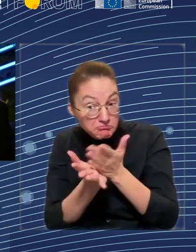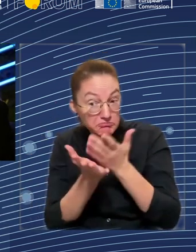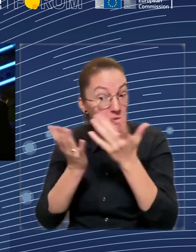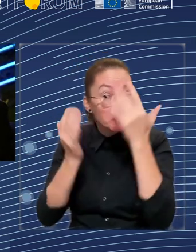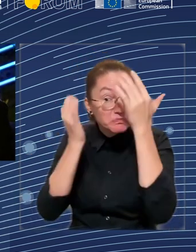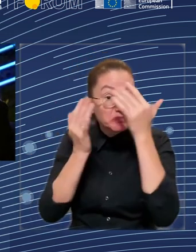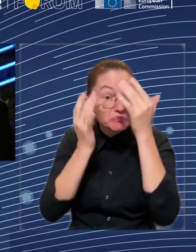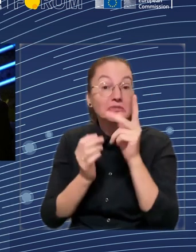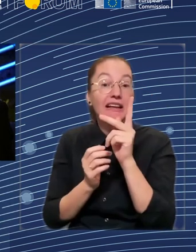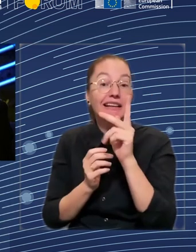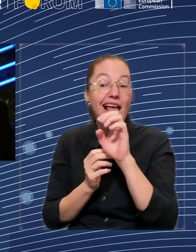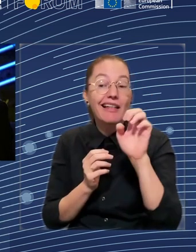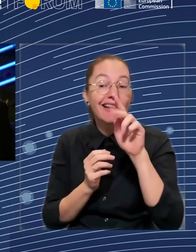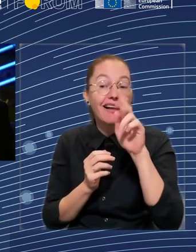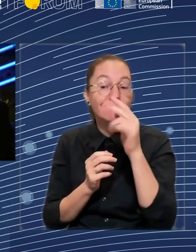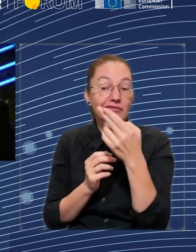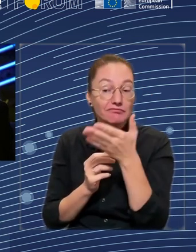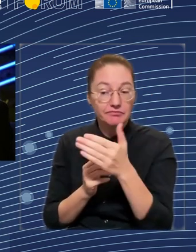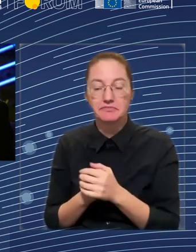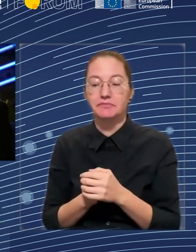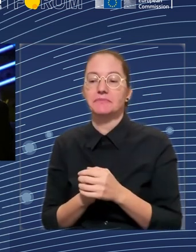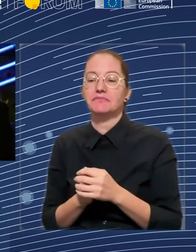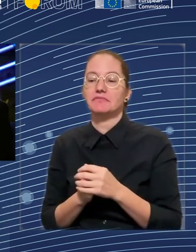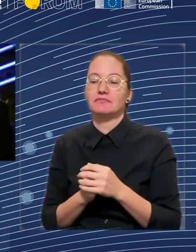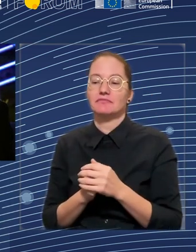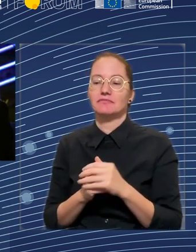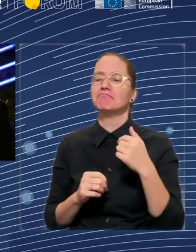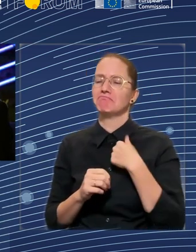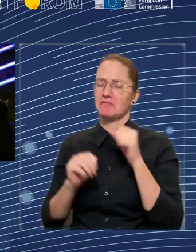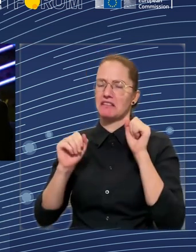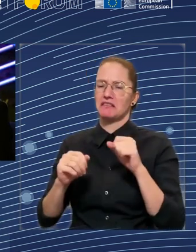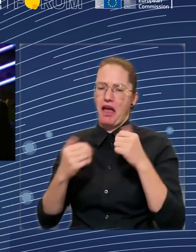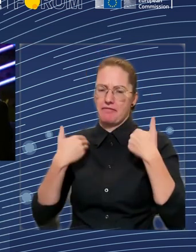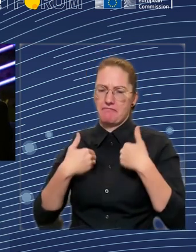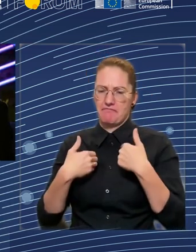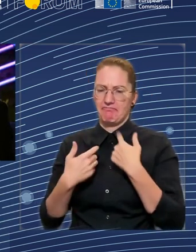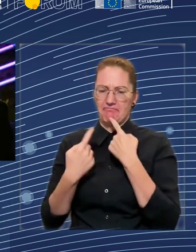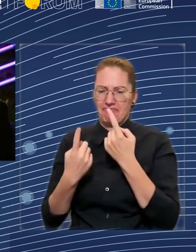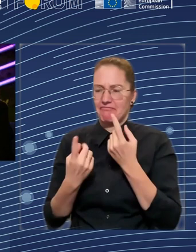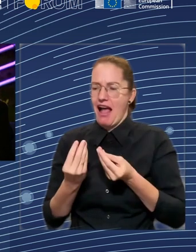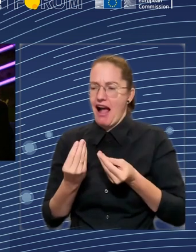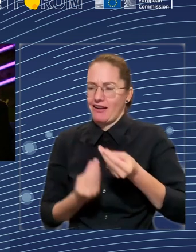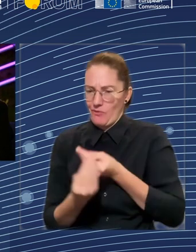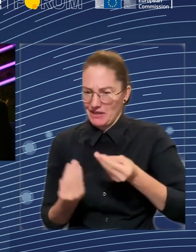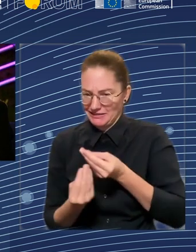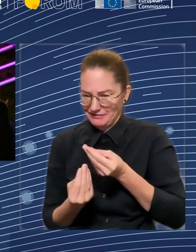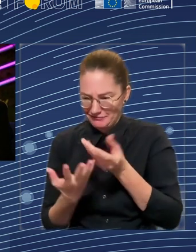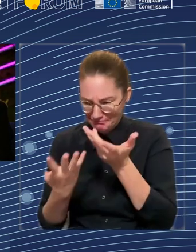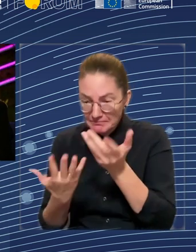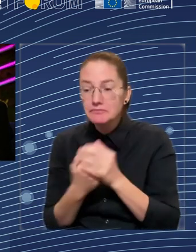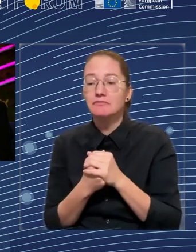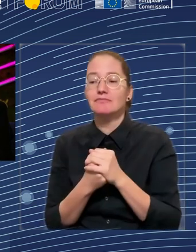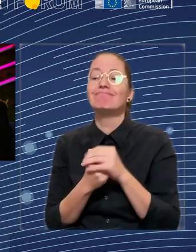No, I'm not a strong believer in basic income. And the reason why I'm not a big believer in it is that